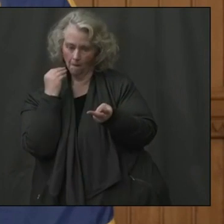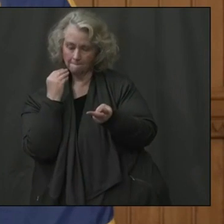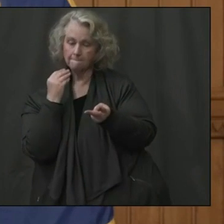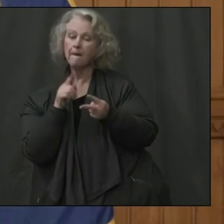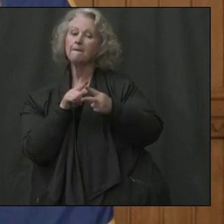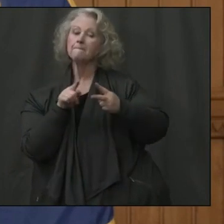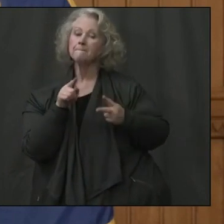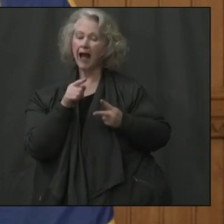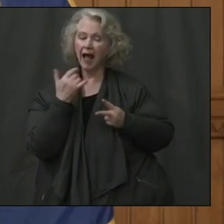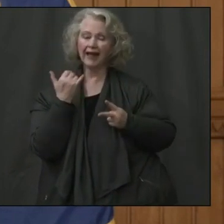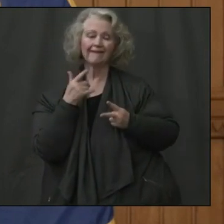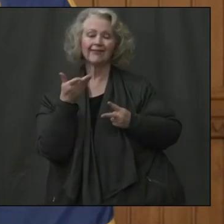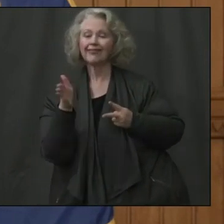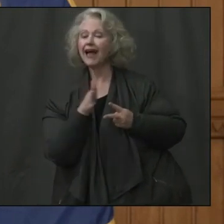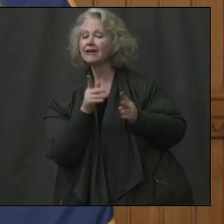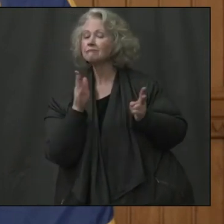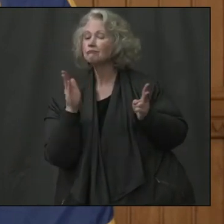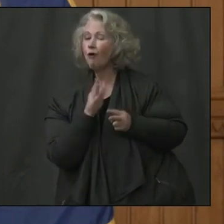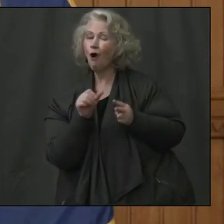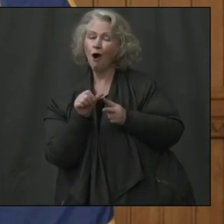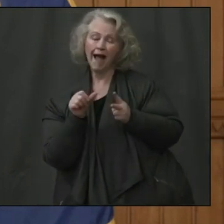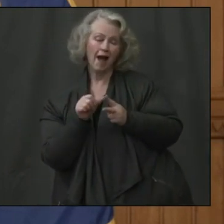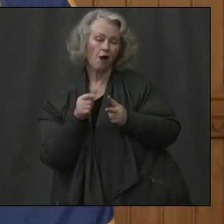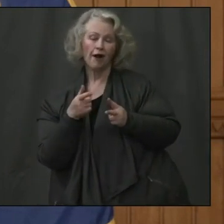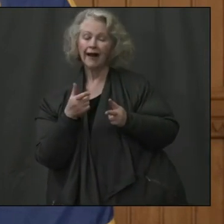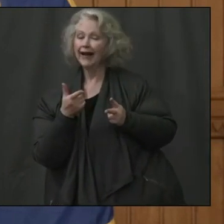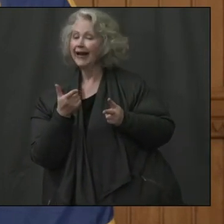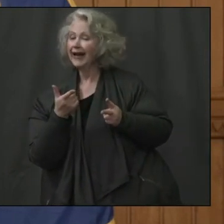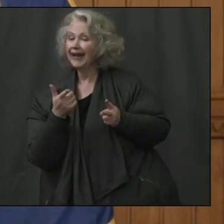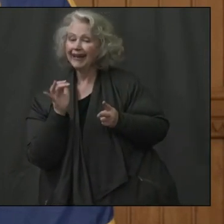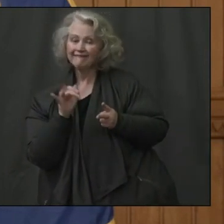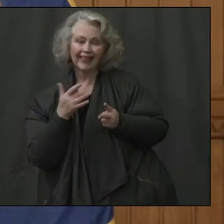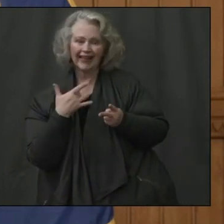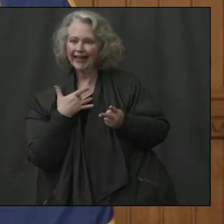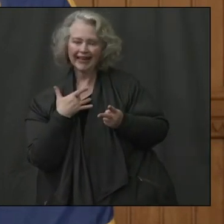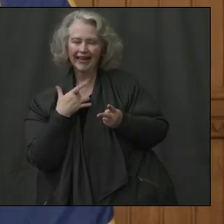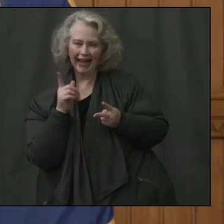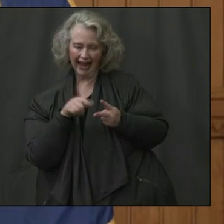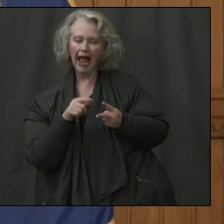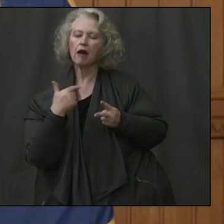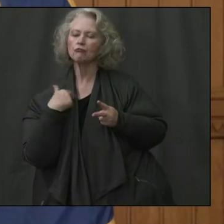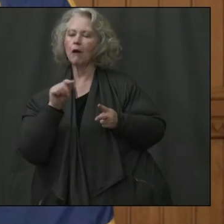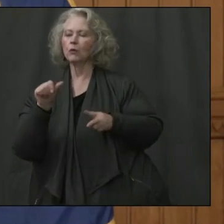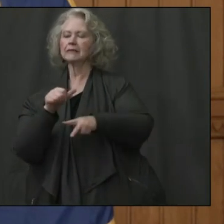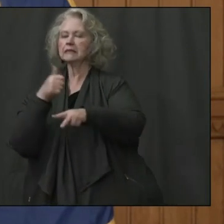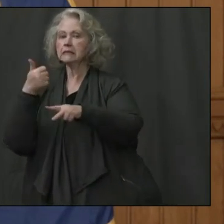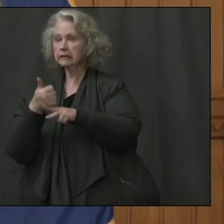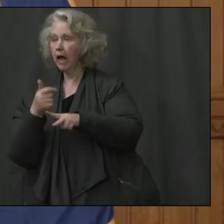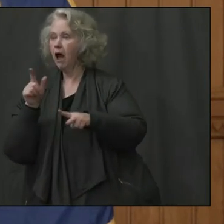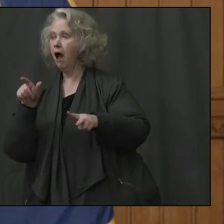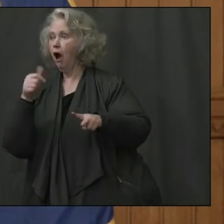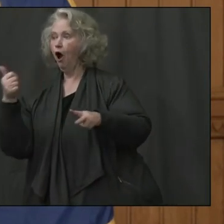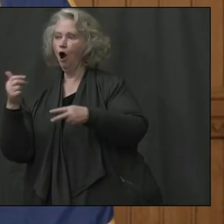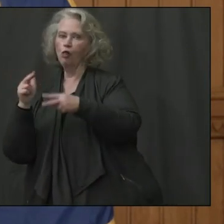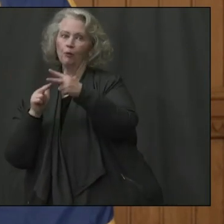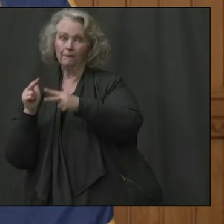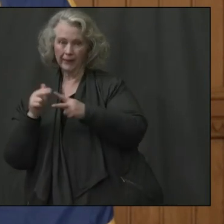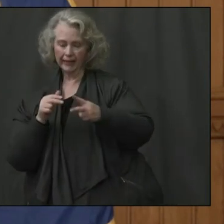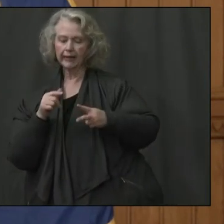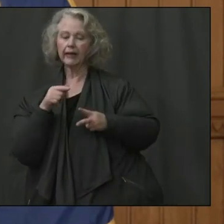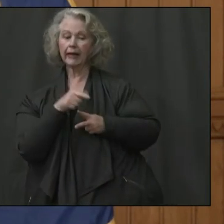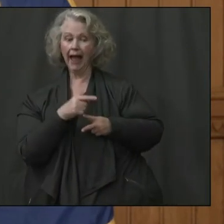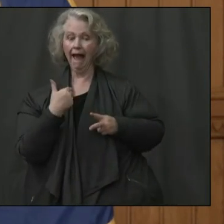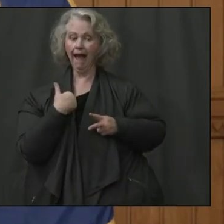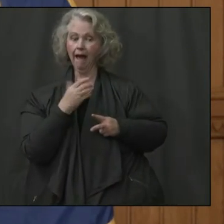if the facility is too small or the size of the facility that we may have other locations for putting some of our COVID-19 patients and relocate them.